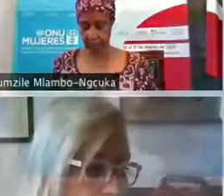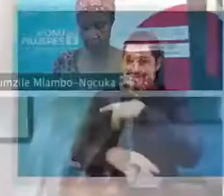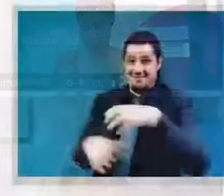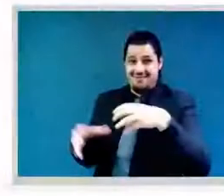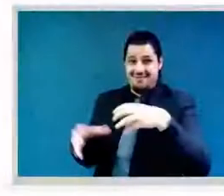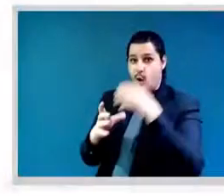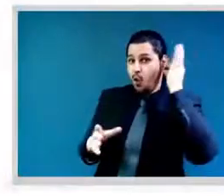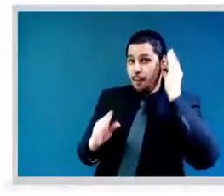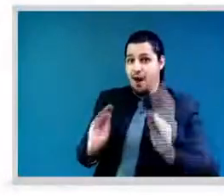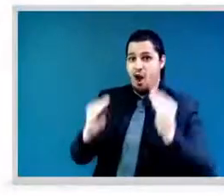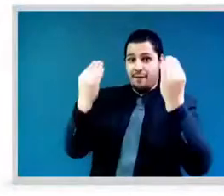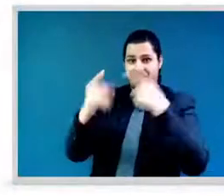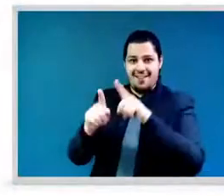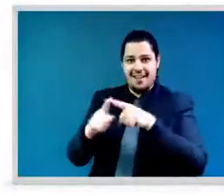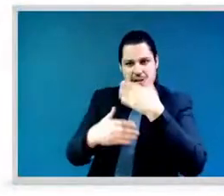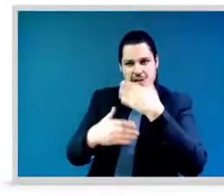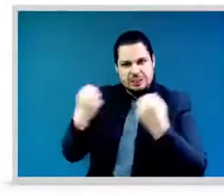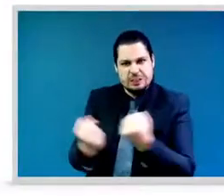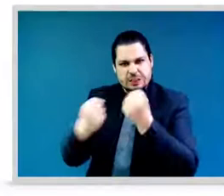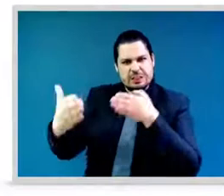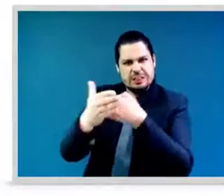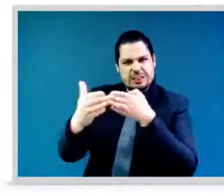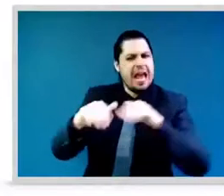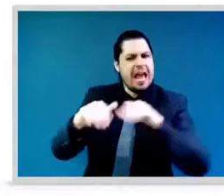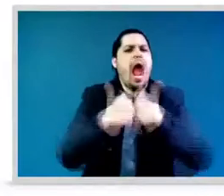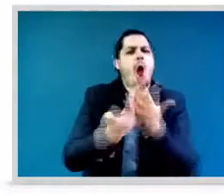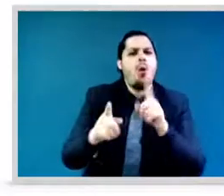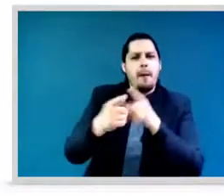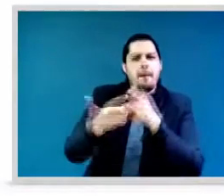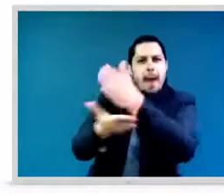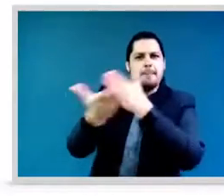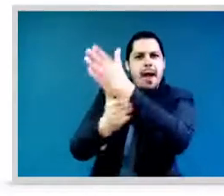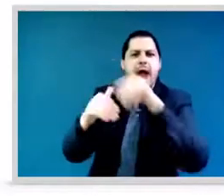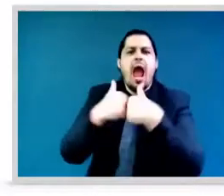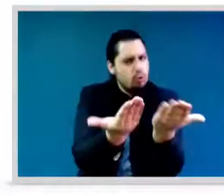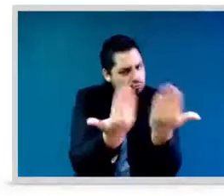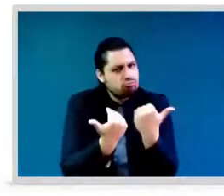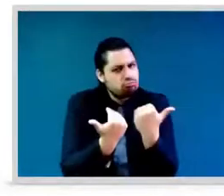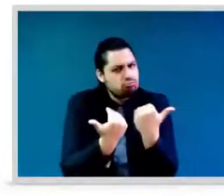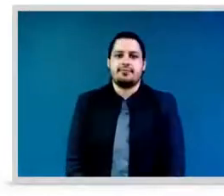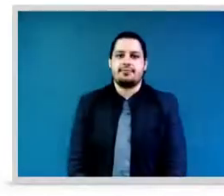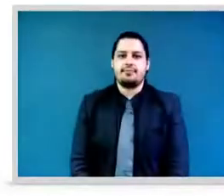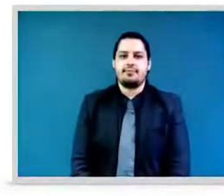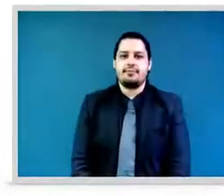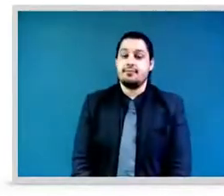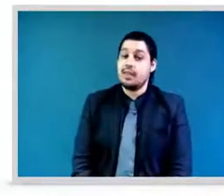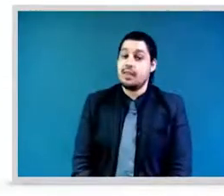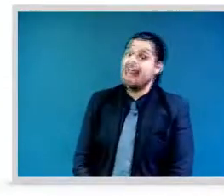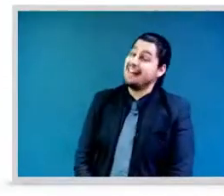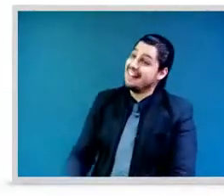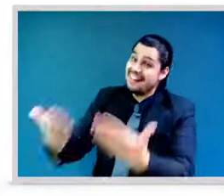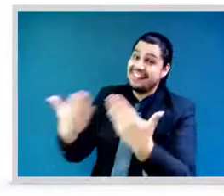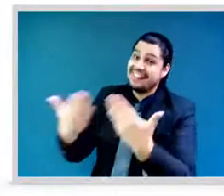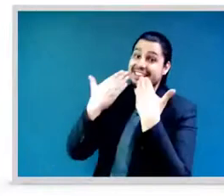Absolutely. And thank you so much for having me, for putting on this event. It's so wonderful to be able to connect with people,